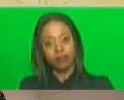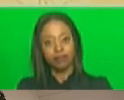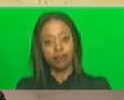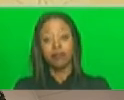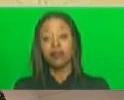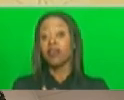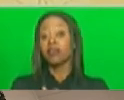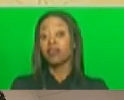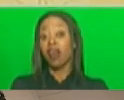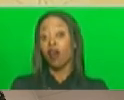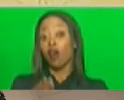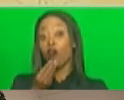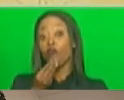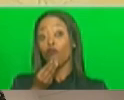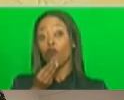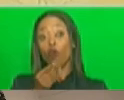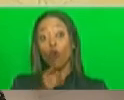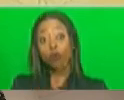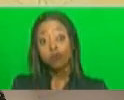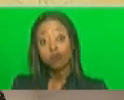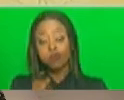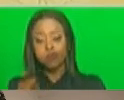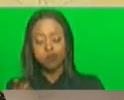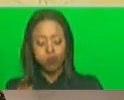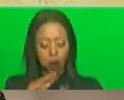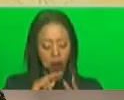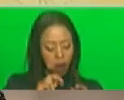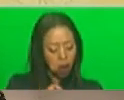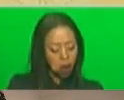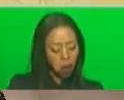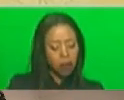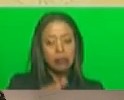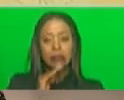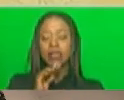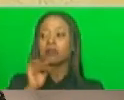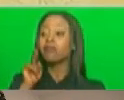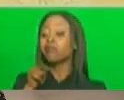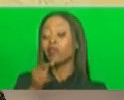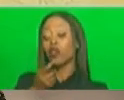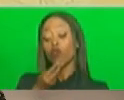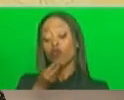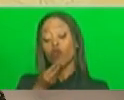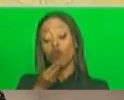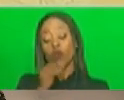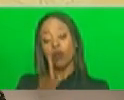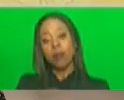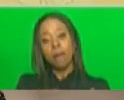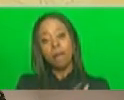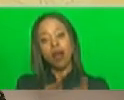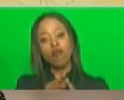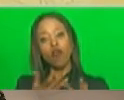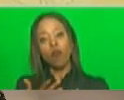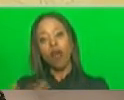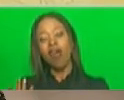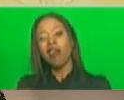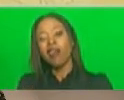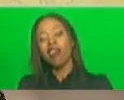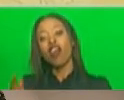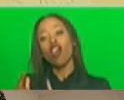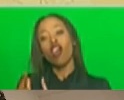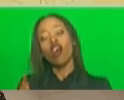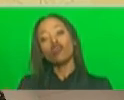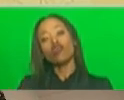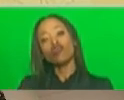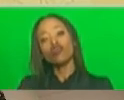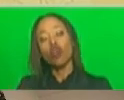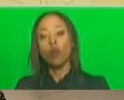some of the food items would have been purchased from spaza shops and